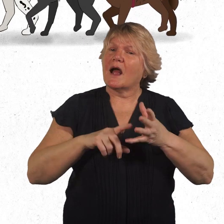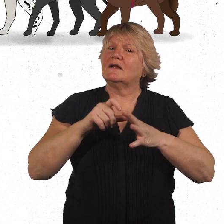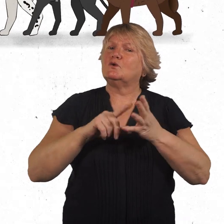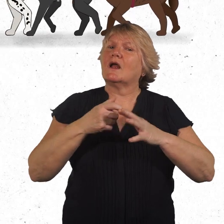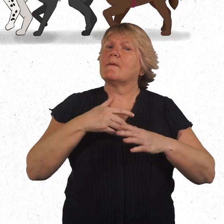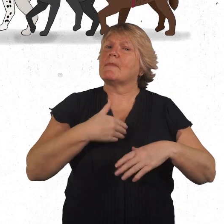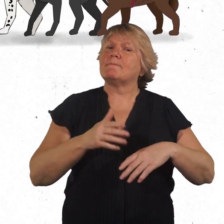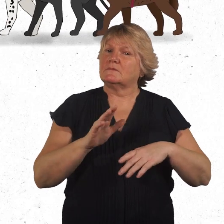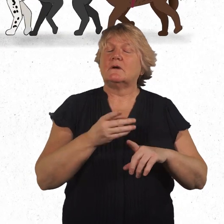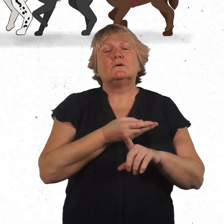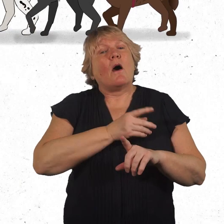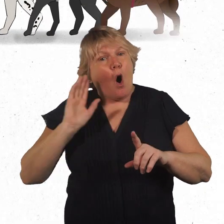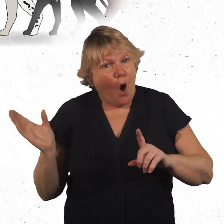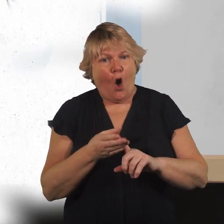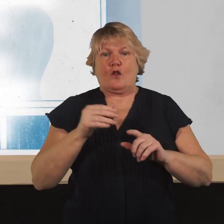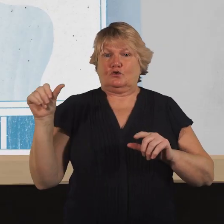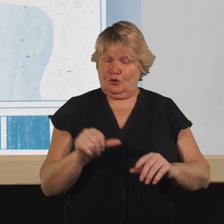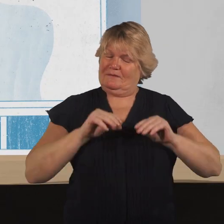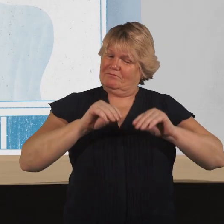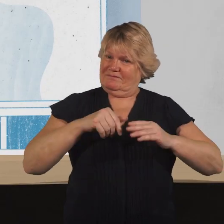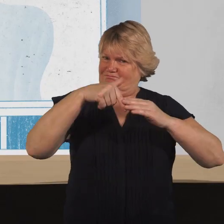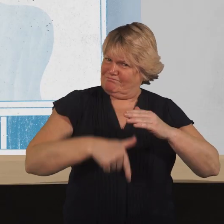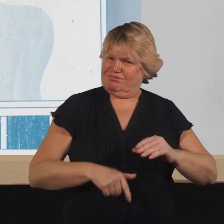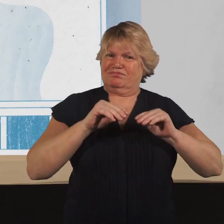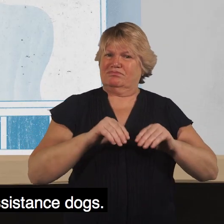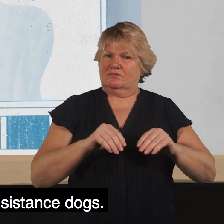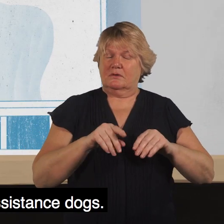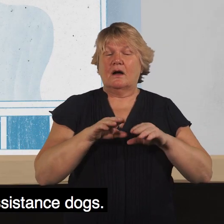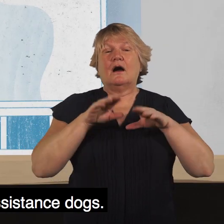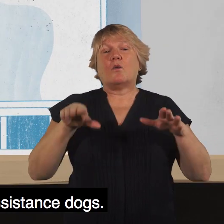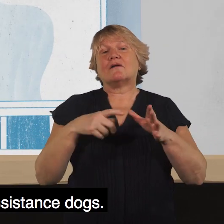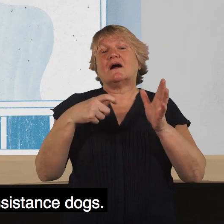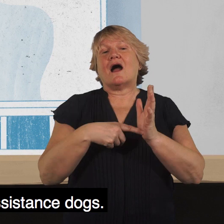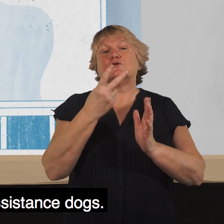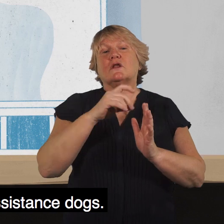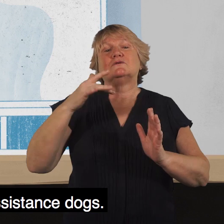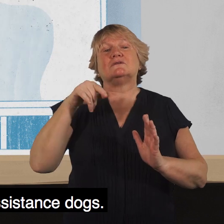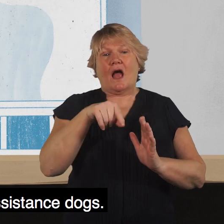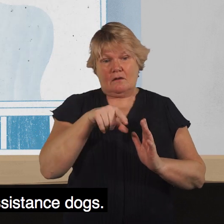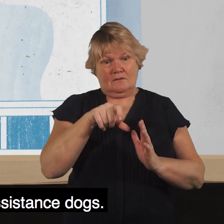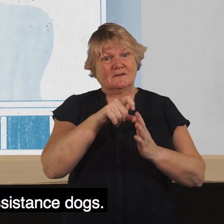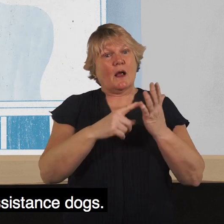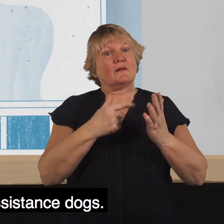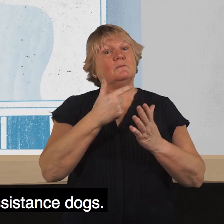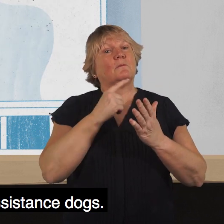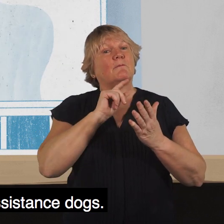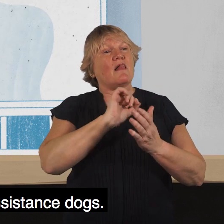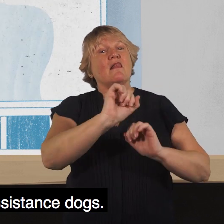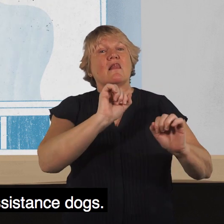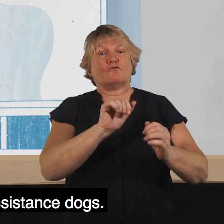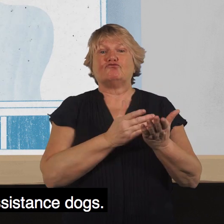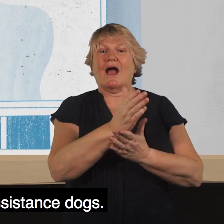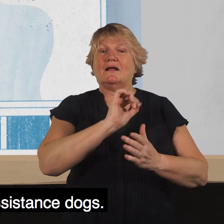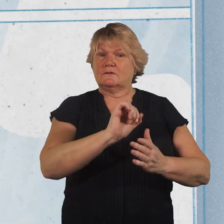assistance dogs should be highly trained. The Equality Act 2010 protects the rights of disabled people who rely on highly